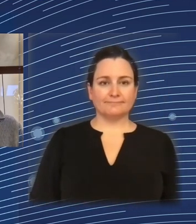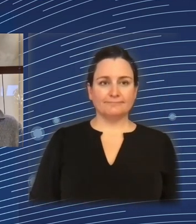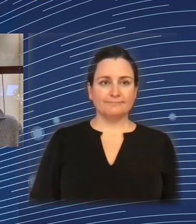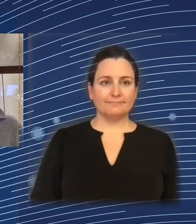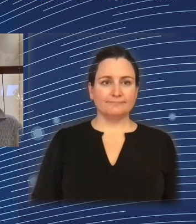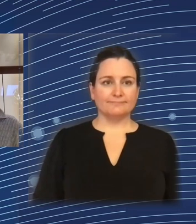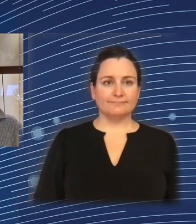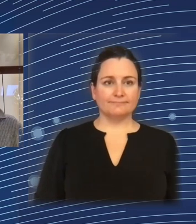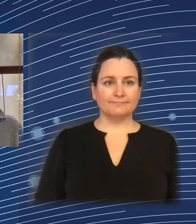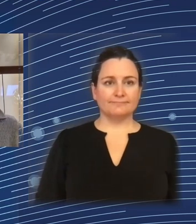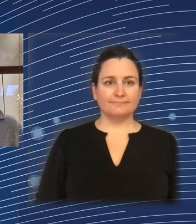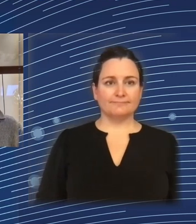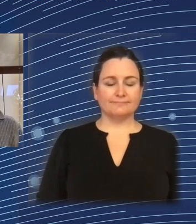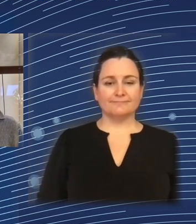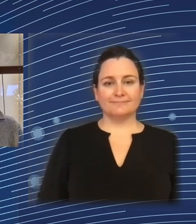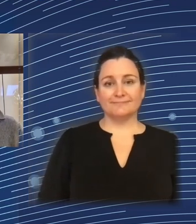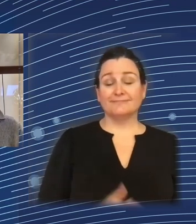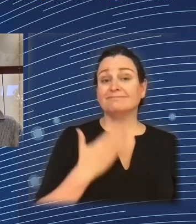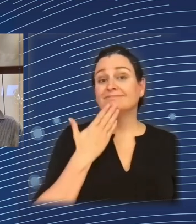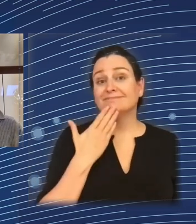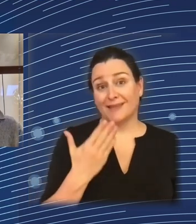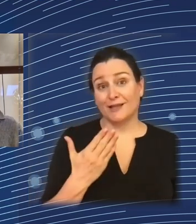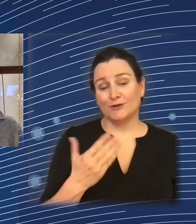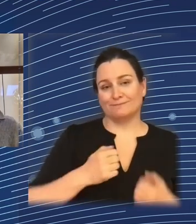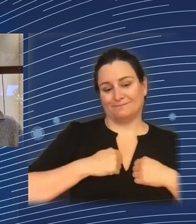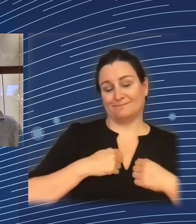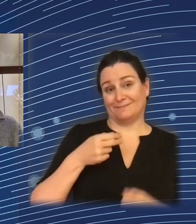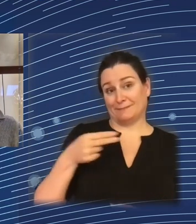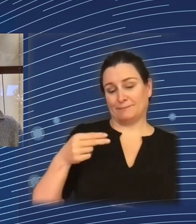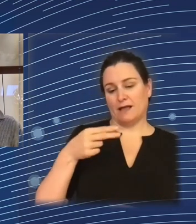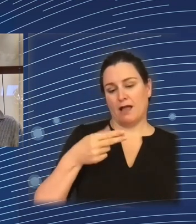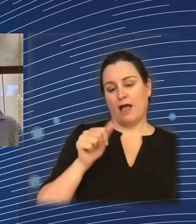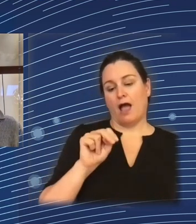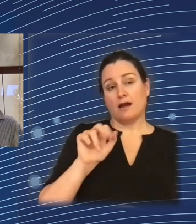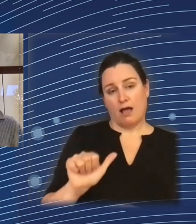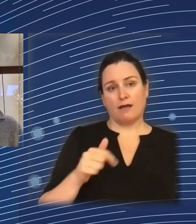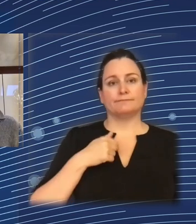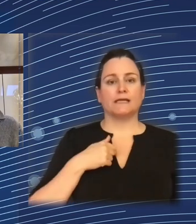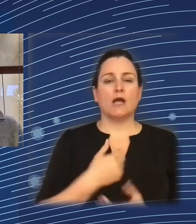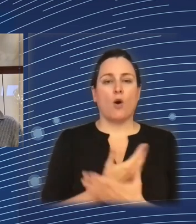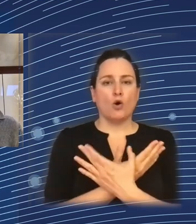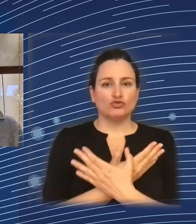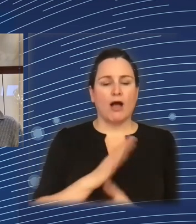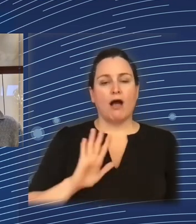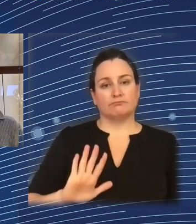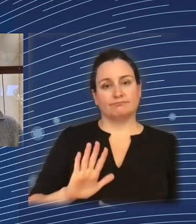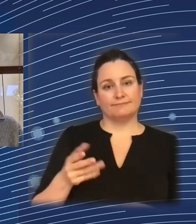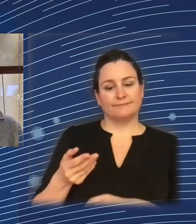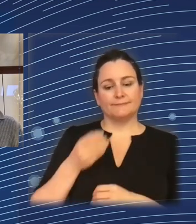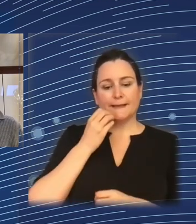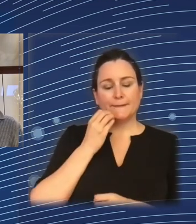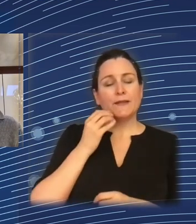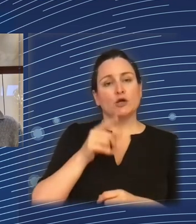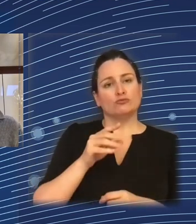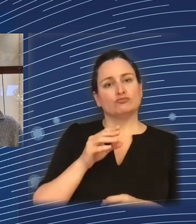Thank you so much for the panel. My name is Hannah. I'm from Austrian Startups. And you were just talking about the green transition. And